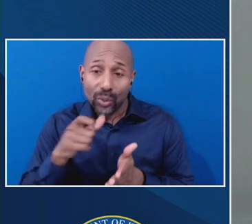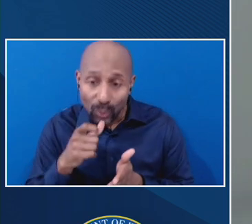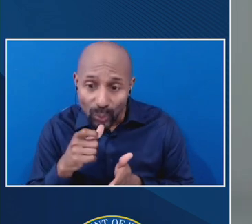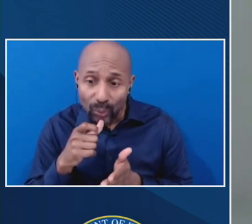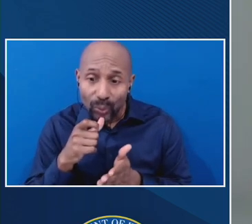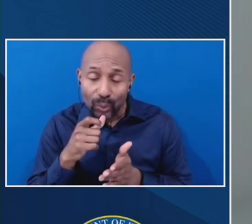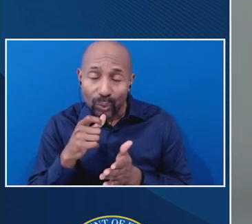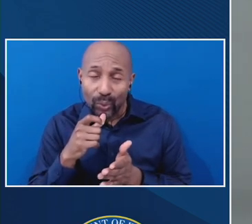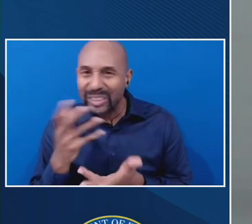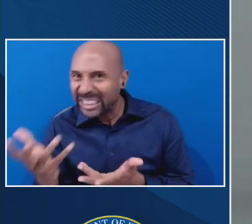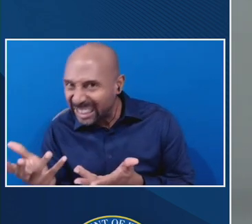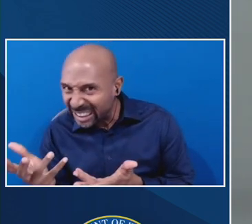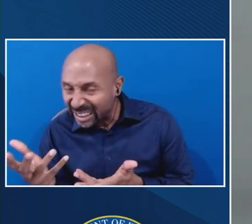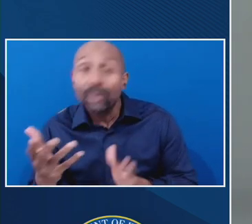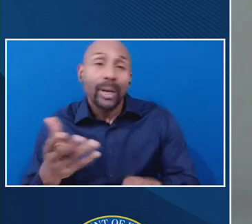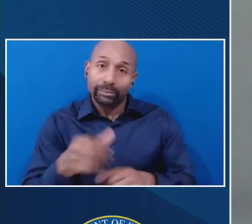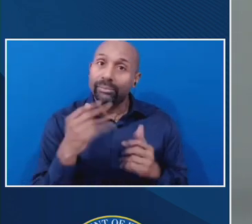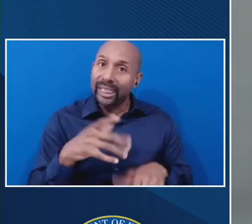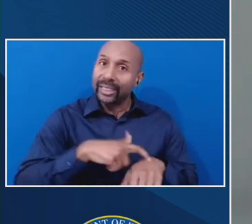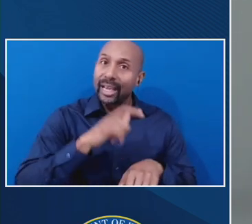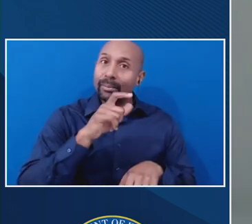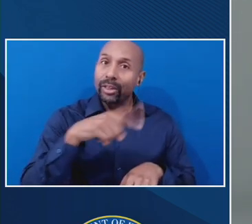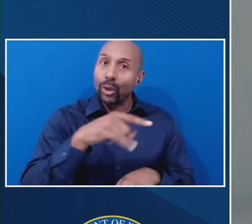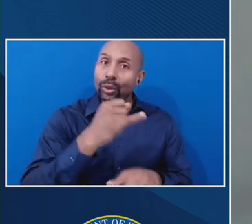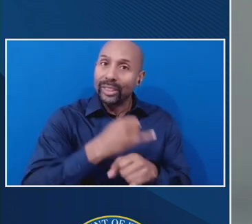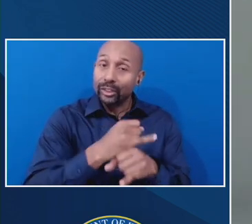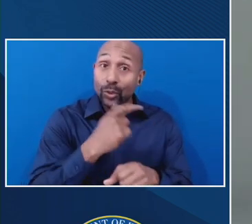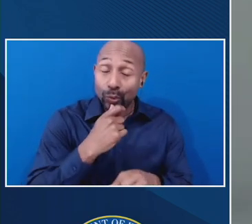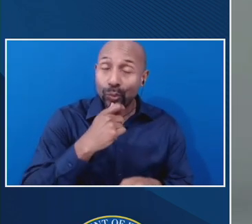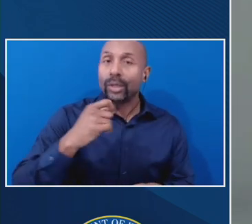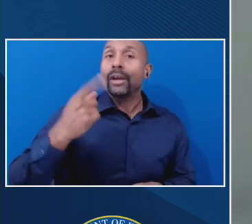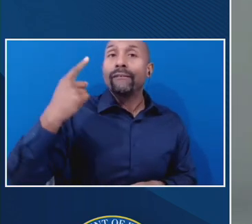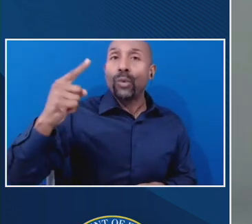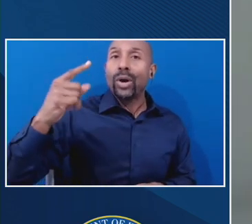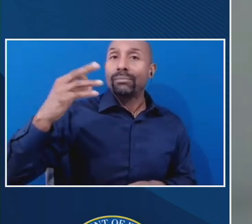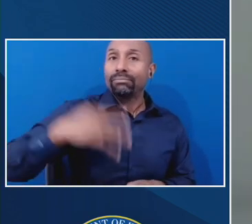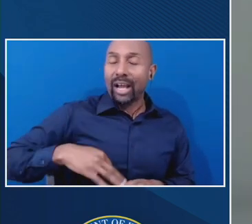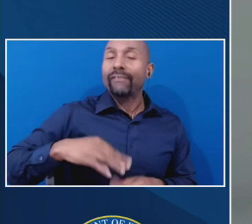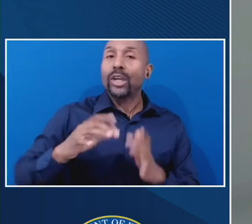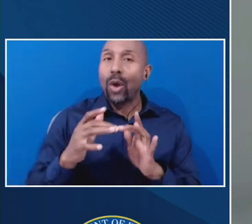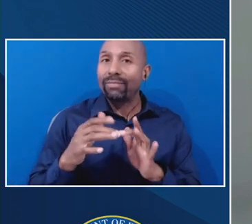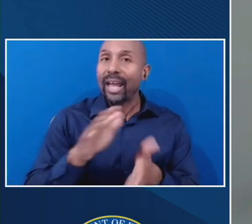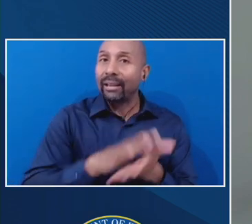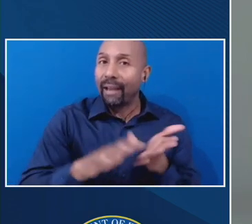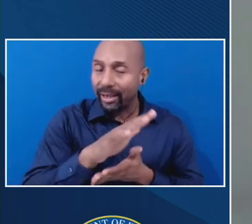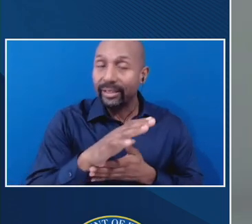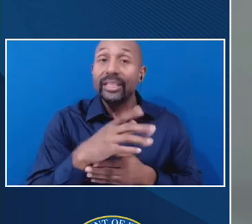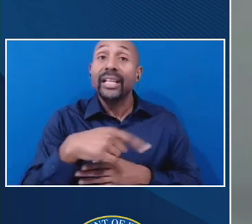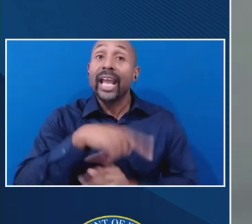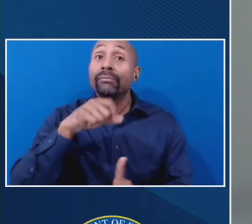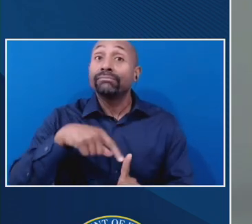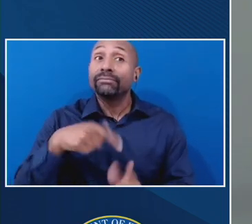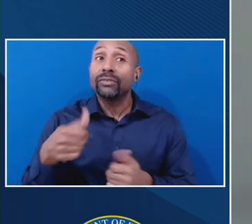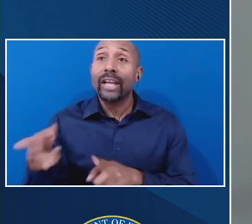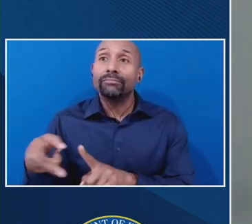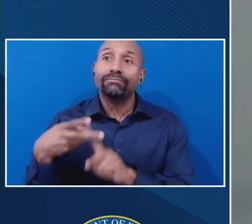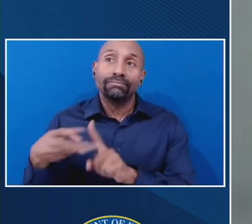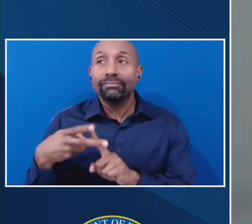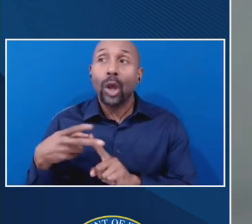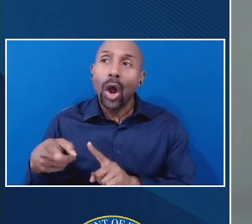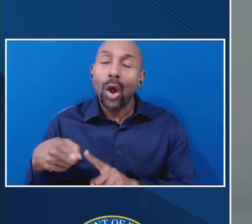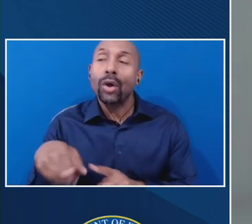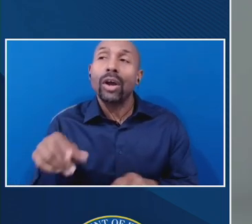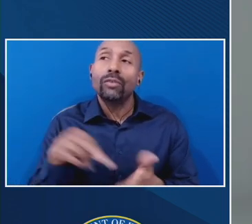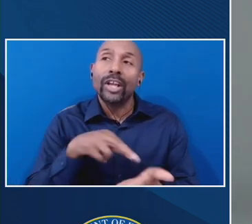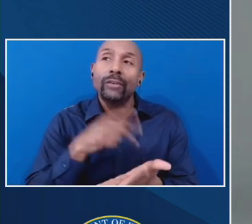online, and often have, um, the incentive to try to enroll students in programs that they're not going to be able to complete or they would not